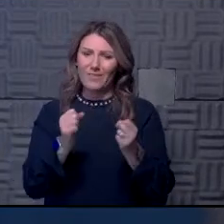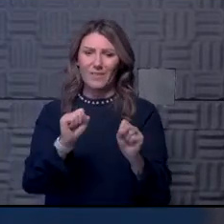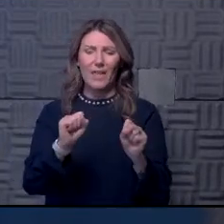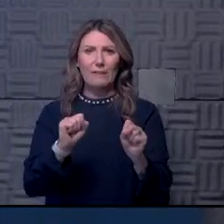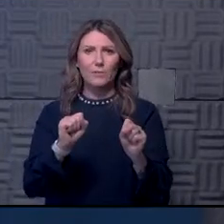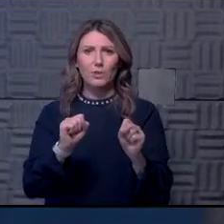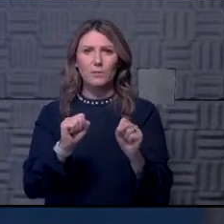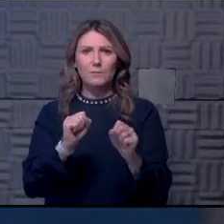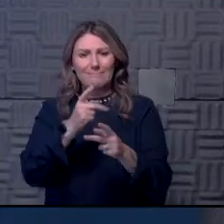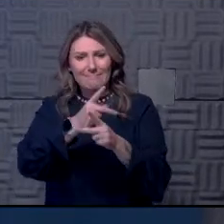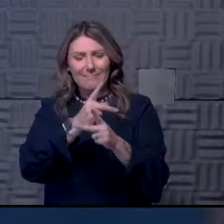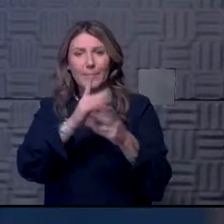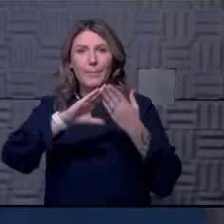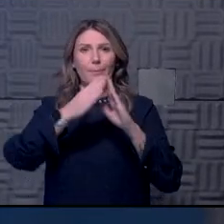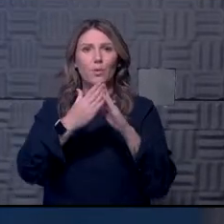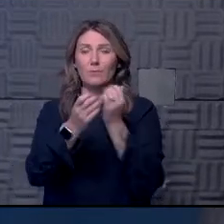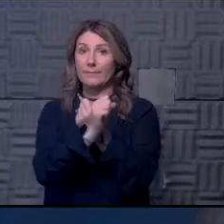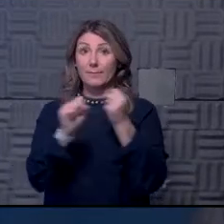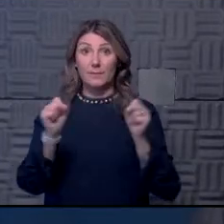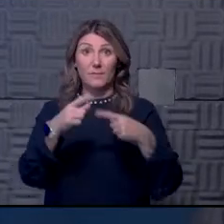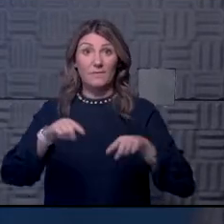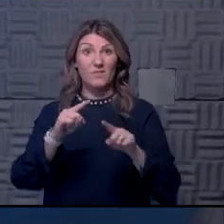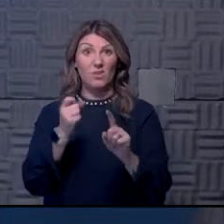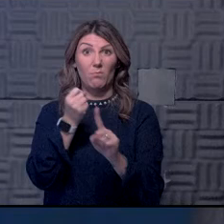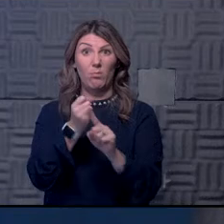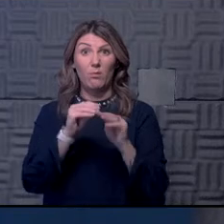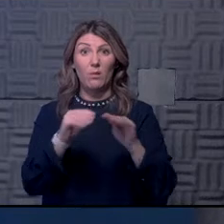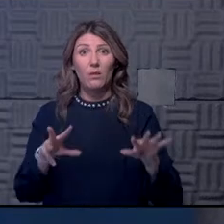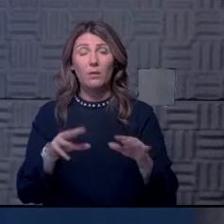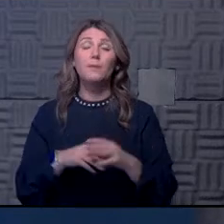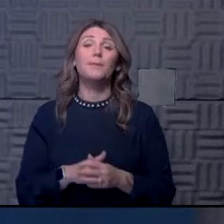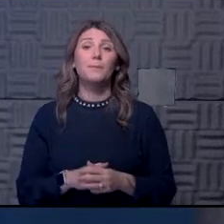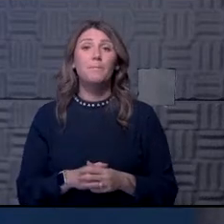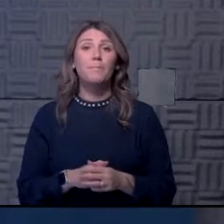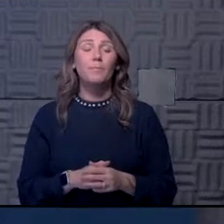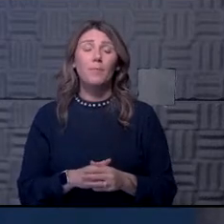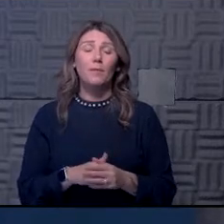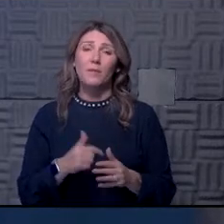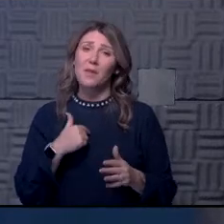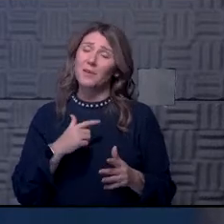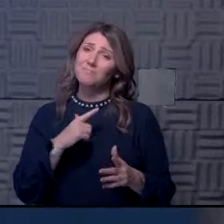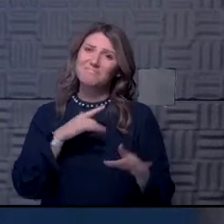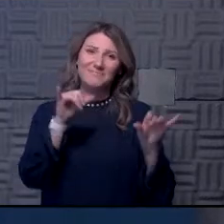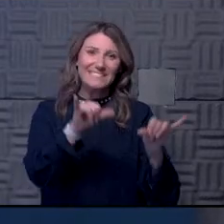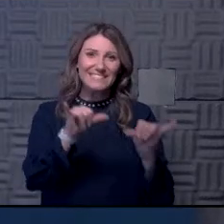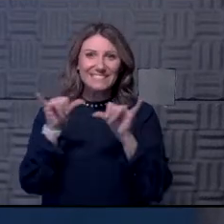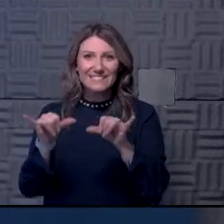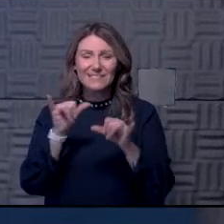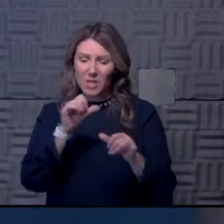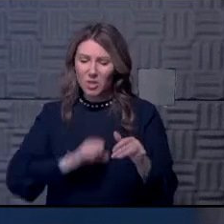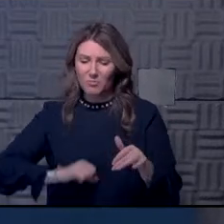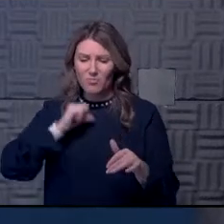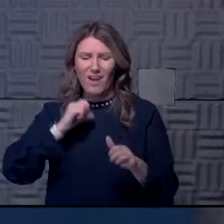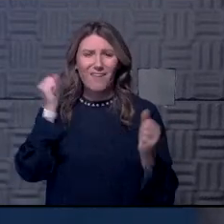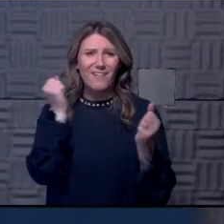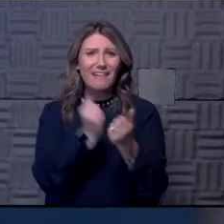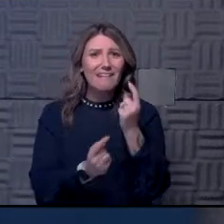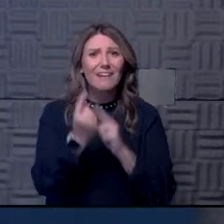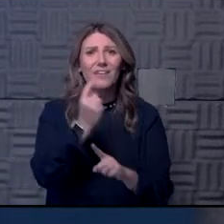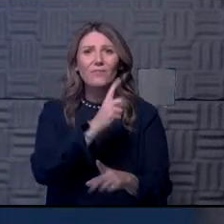a community as safe as we can during a pandemic. So I am equally proud of all the people on this